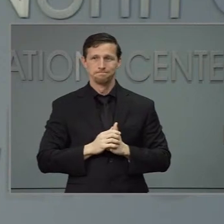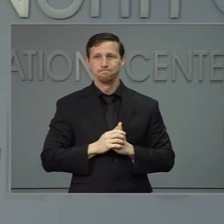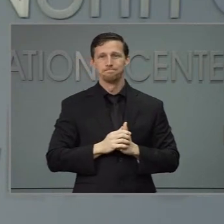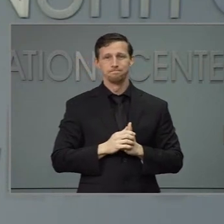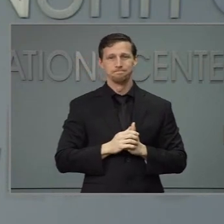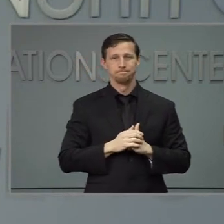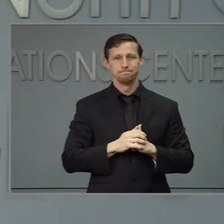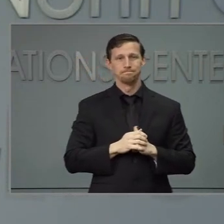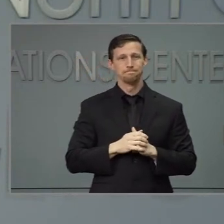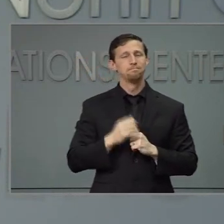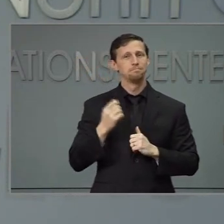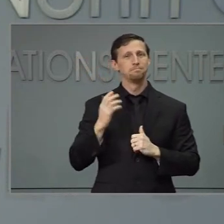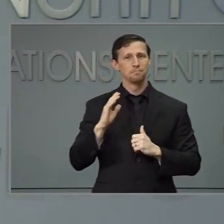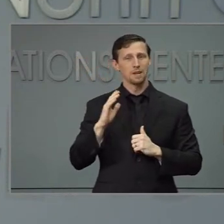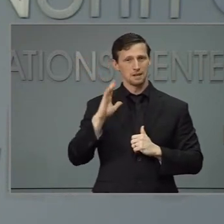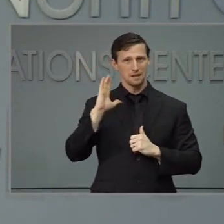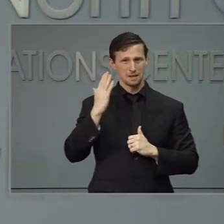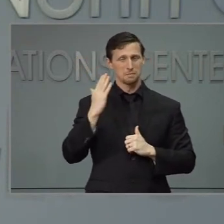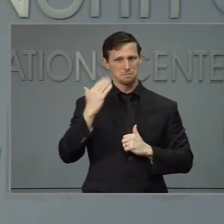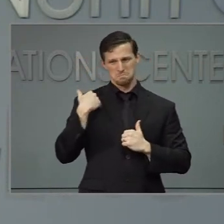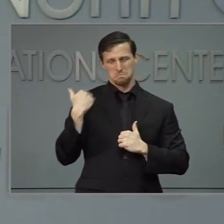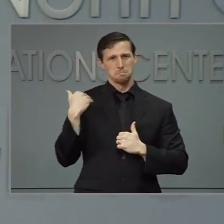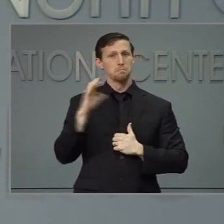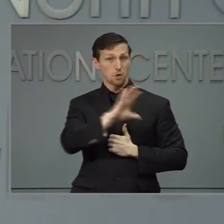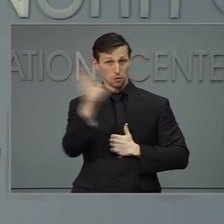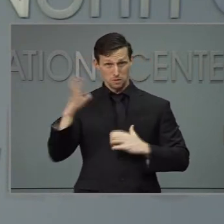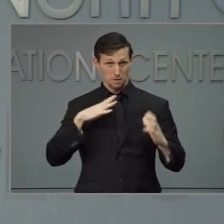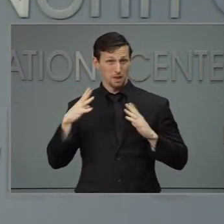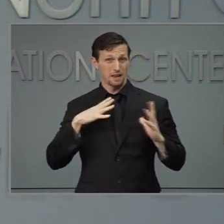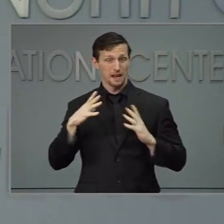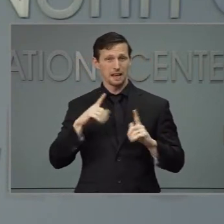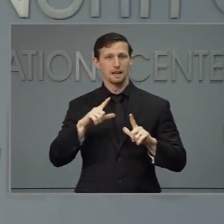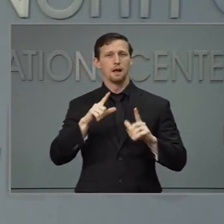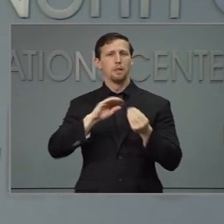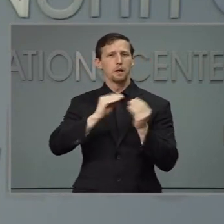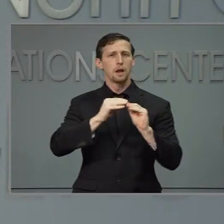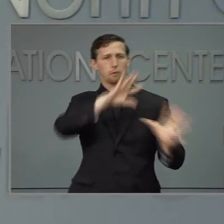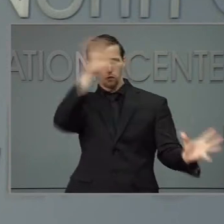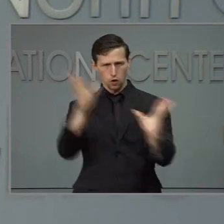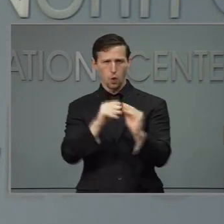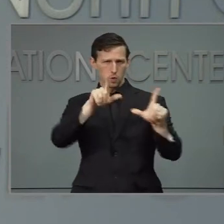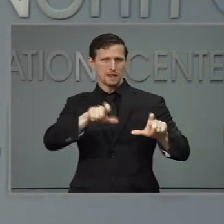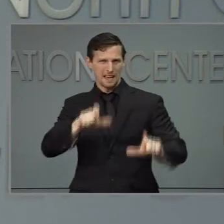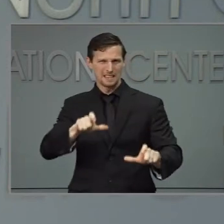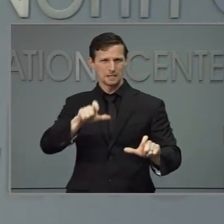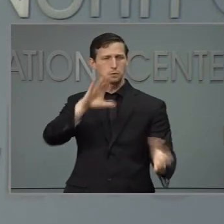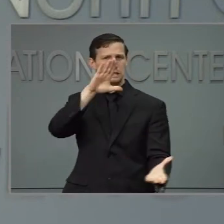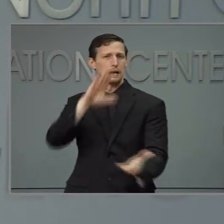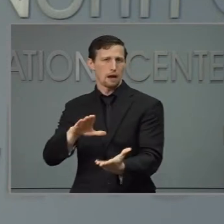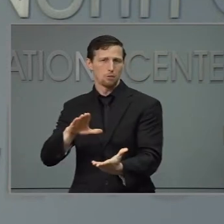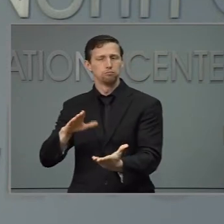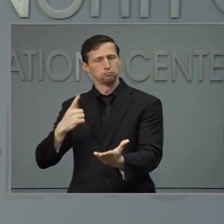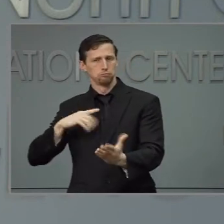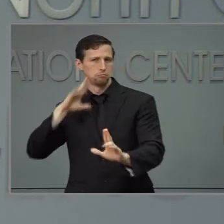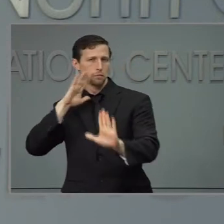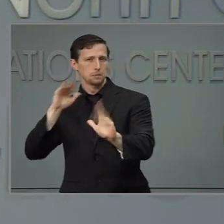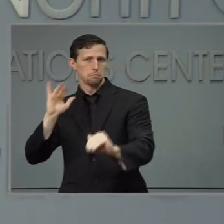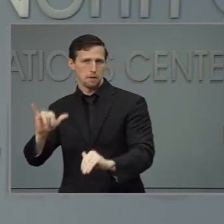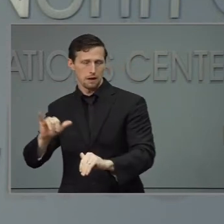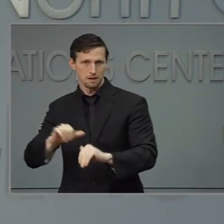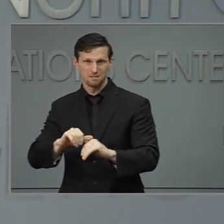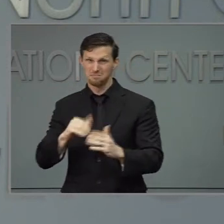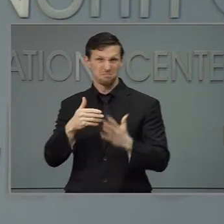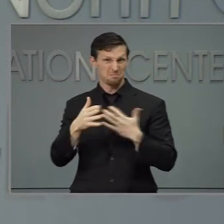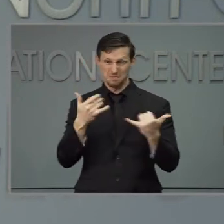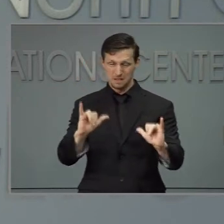Although overall testing was down as expected during the Christmas holidays, we saw the highest number of people in the